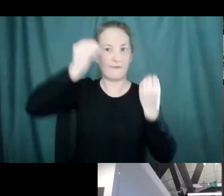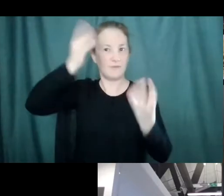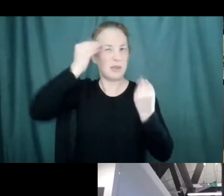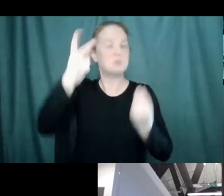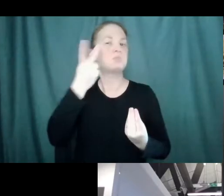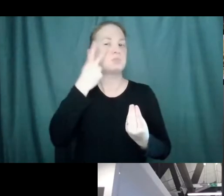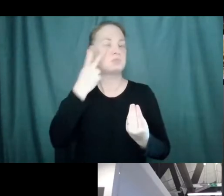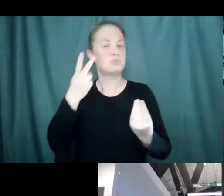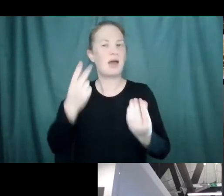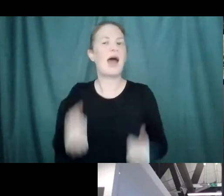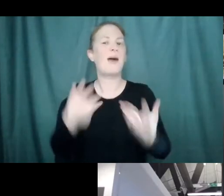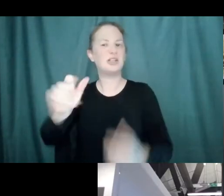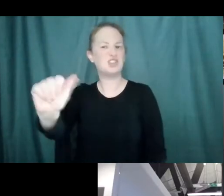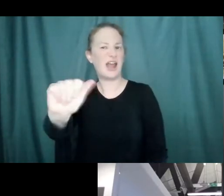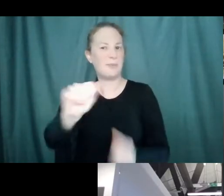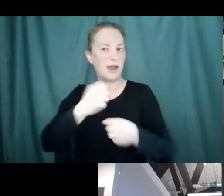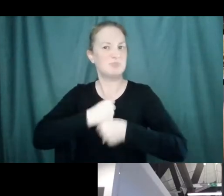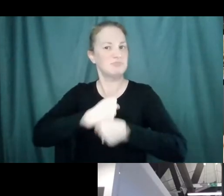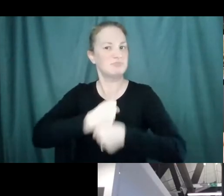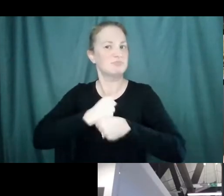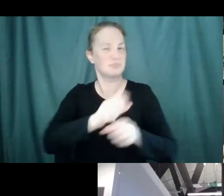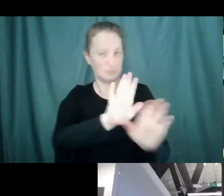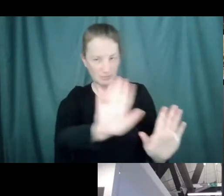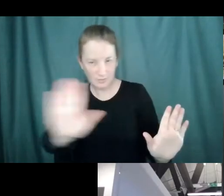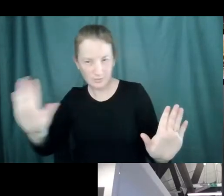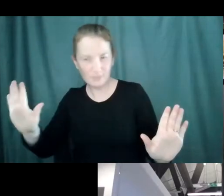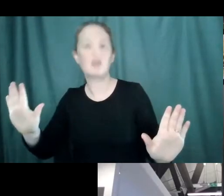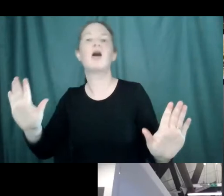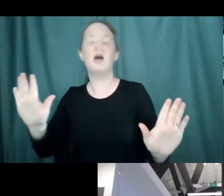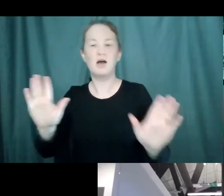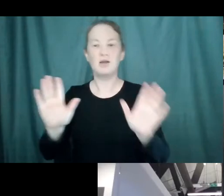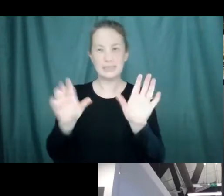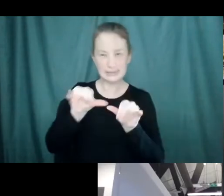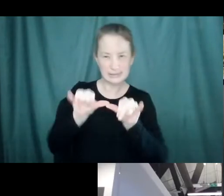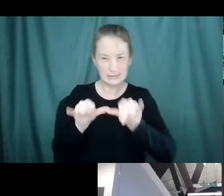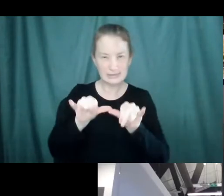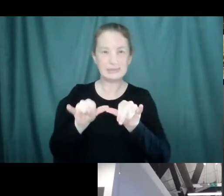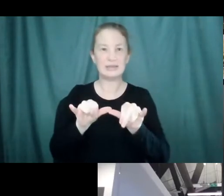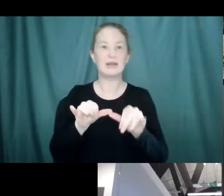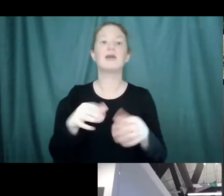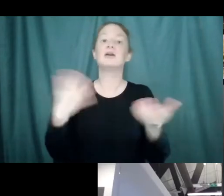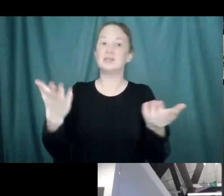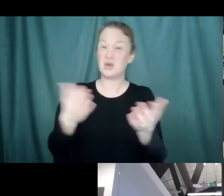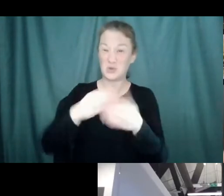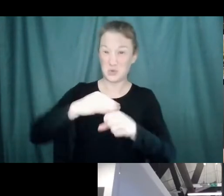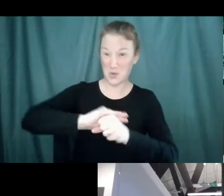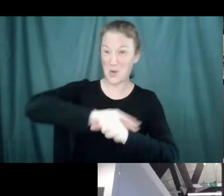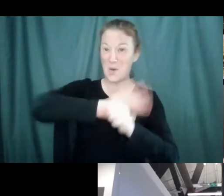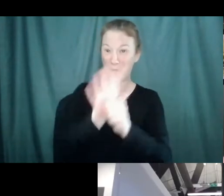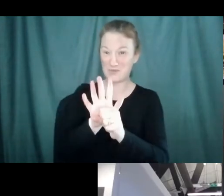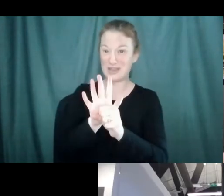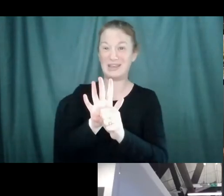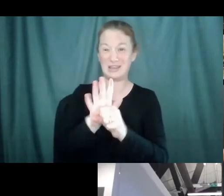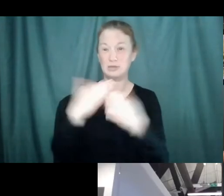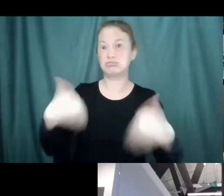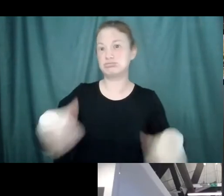producing those antibodies. And so that's why particularly like living through the COVID pandemic has